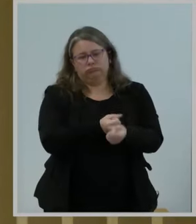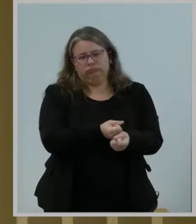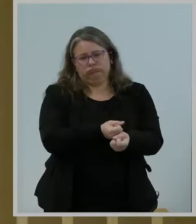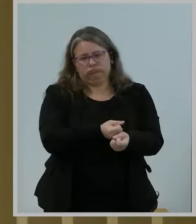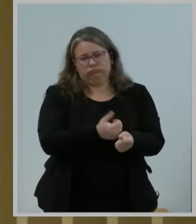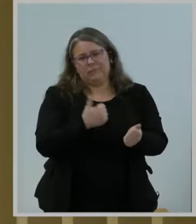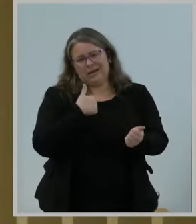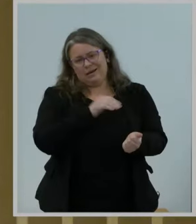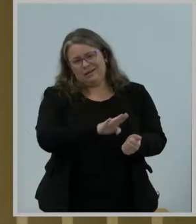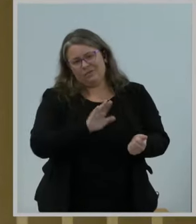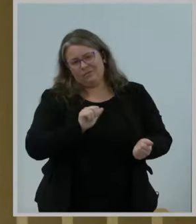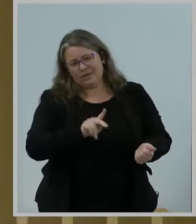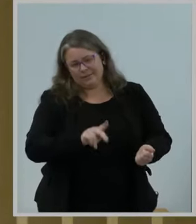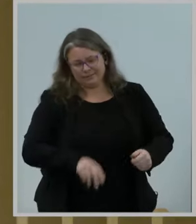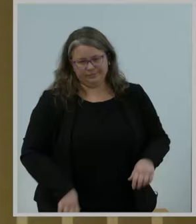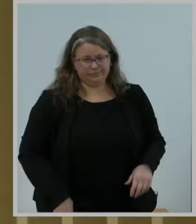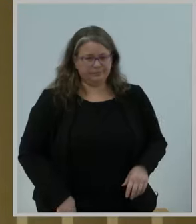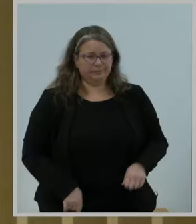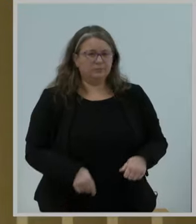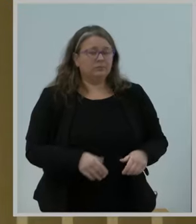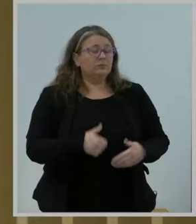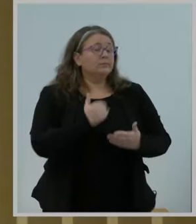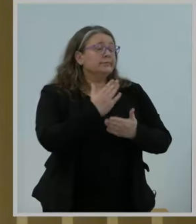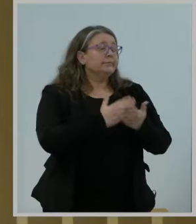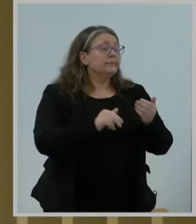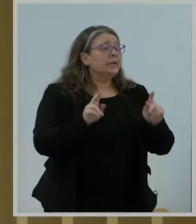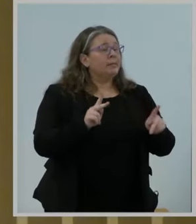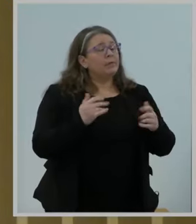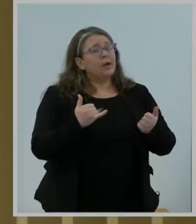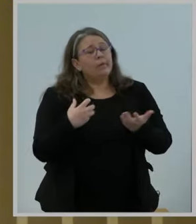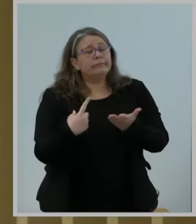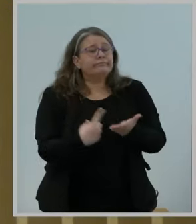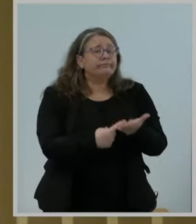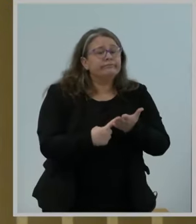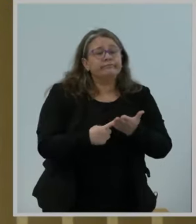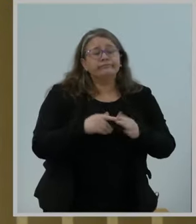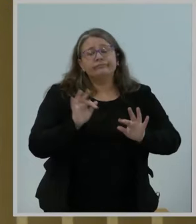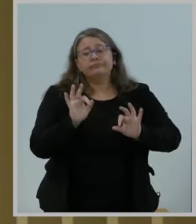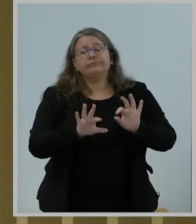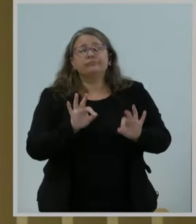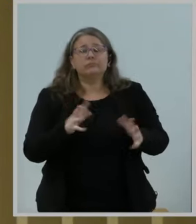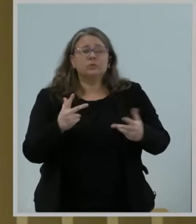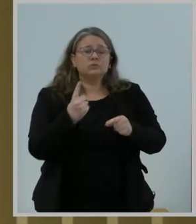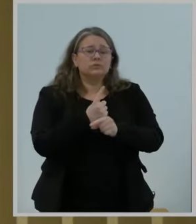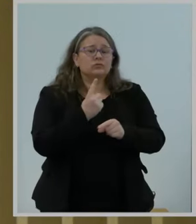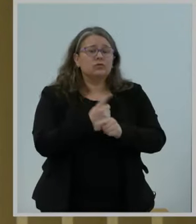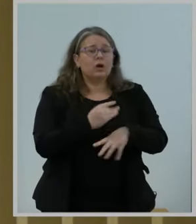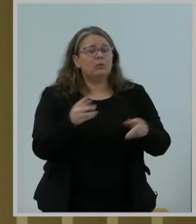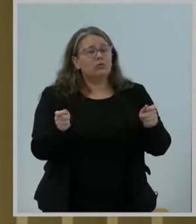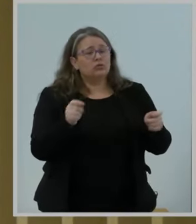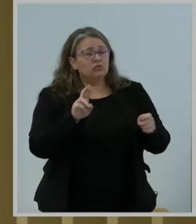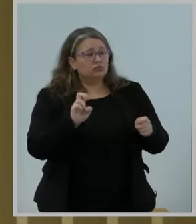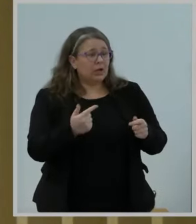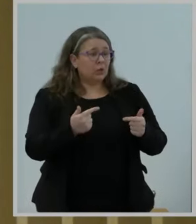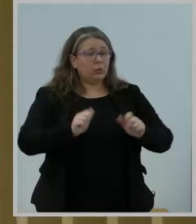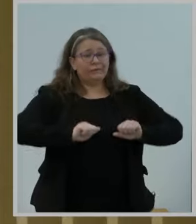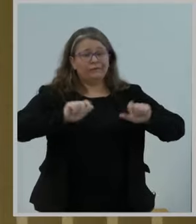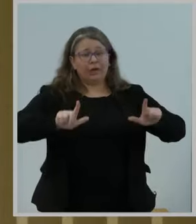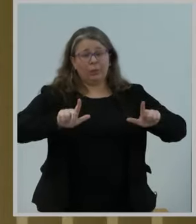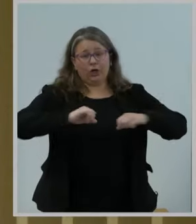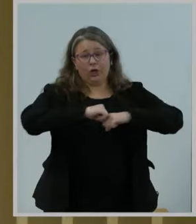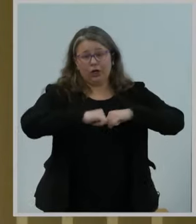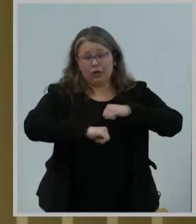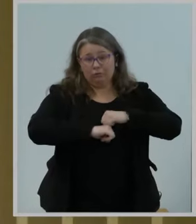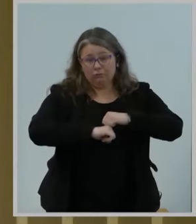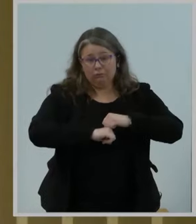Some today may want to talk about what is the proper regulatory framework. One of the reasons I support, firmly support today's